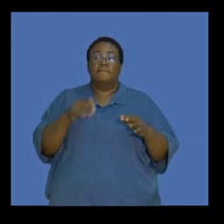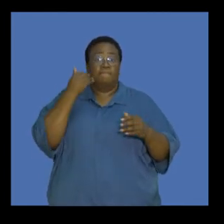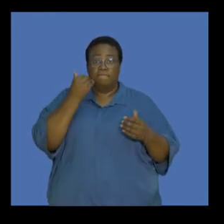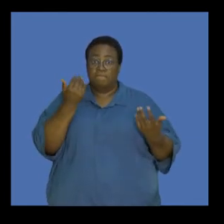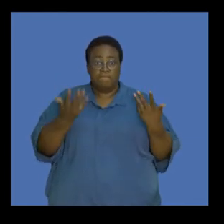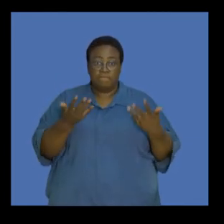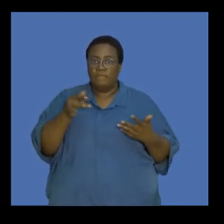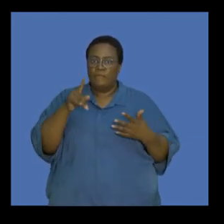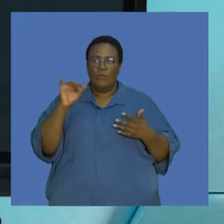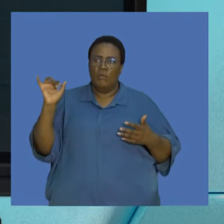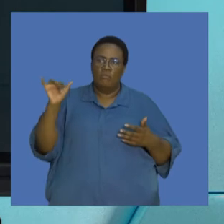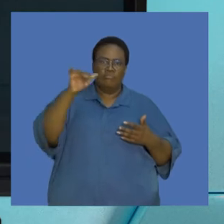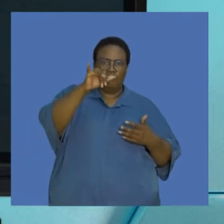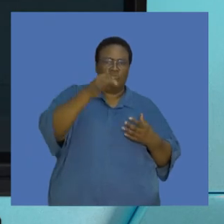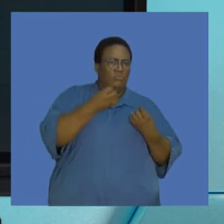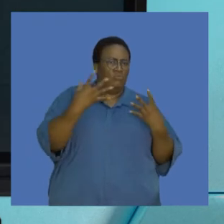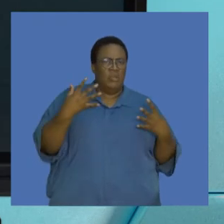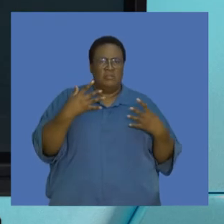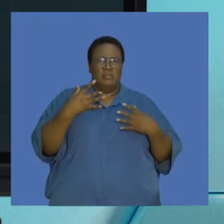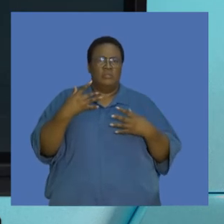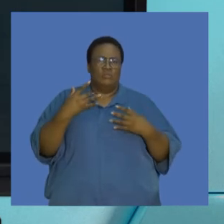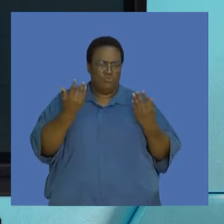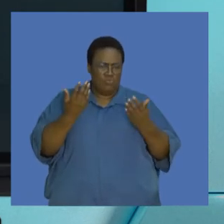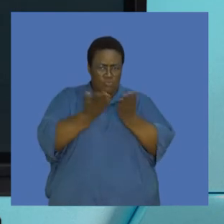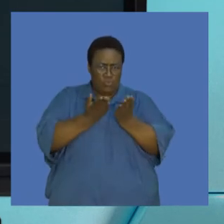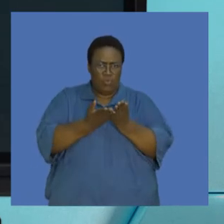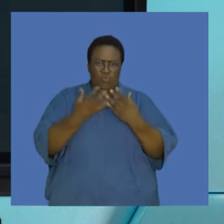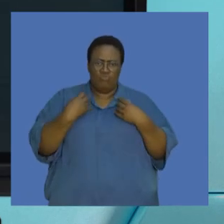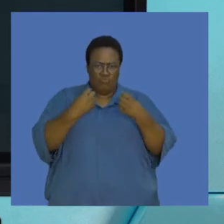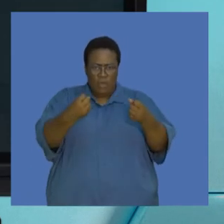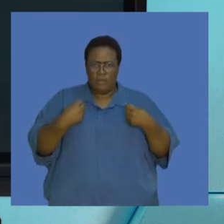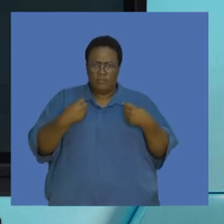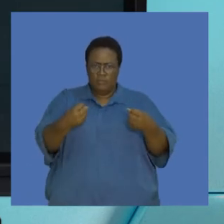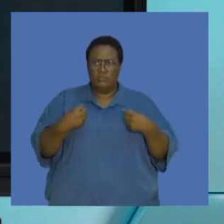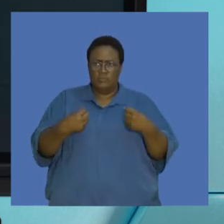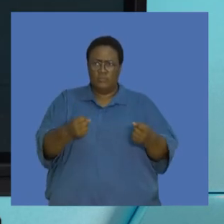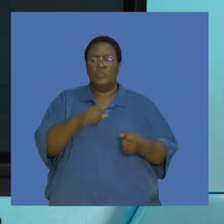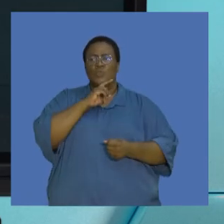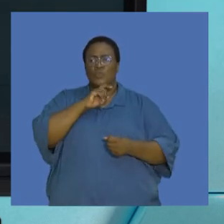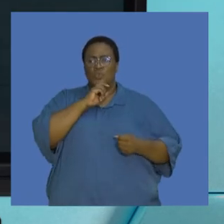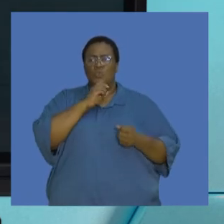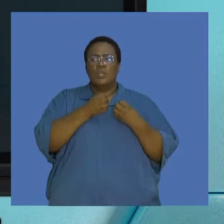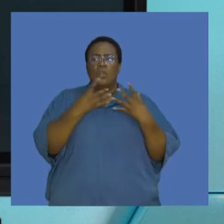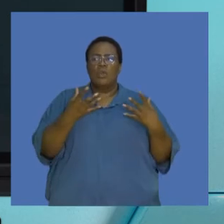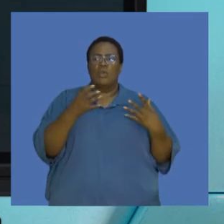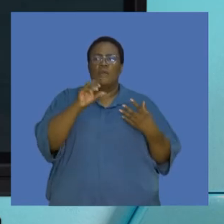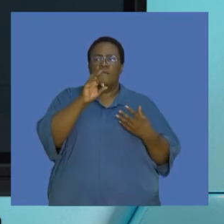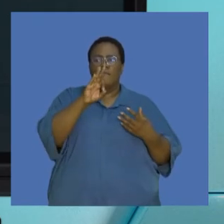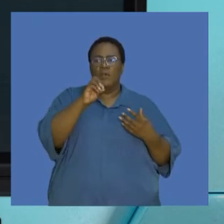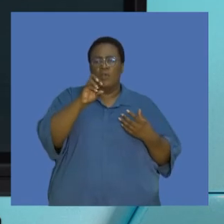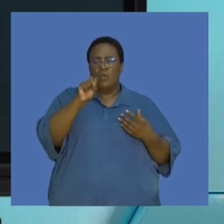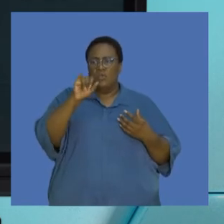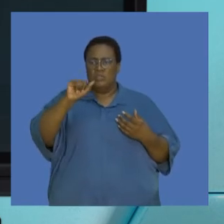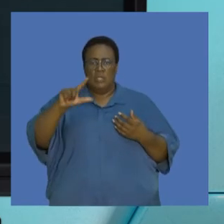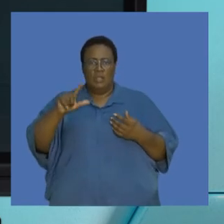So if you're a businessman, or if you are flying often and drive to school every day, you're going to be using a lot of fossil